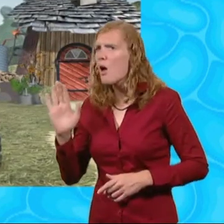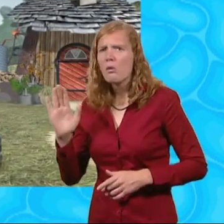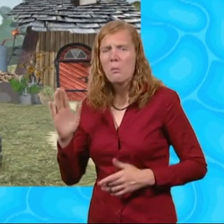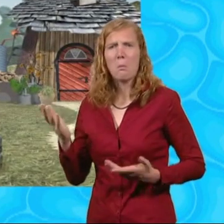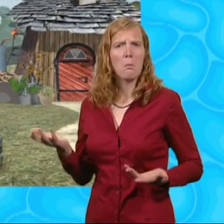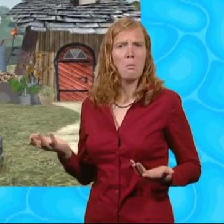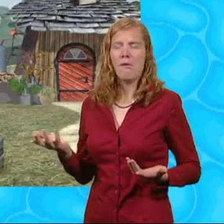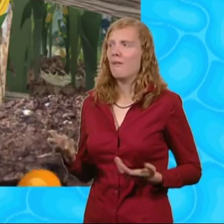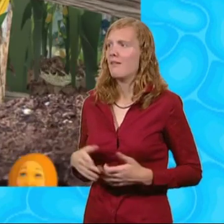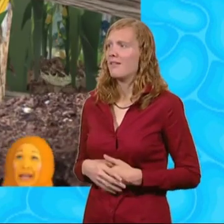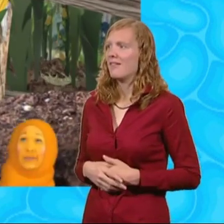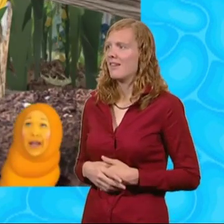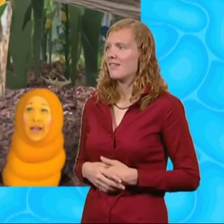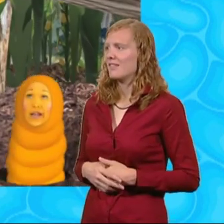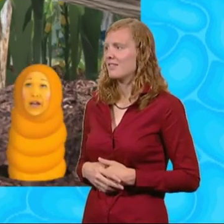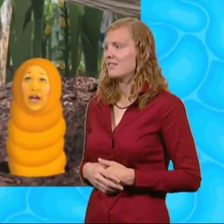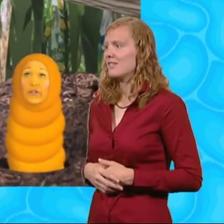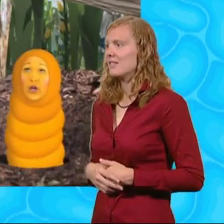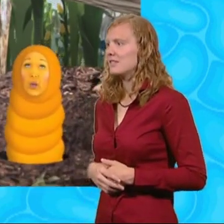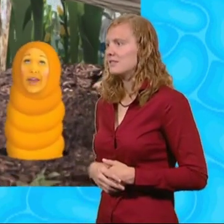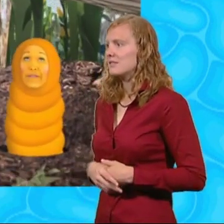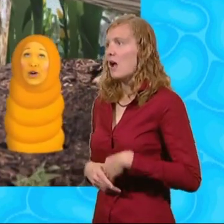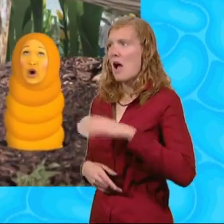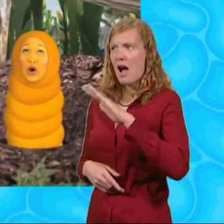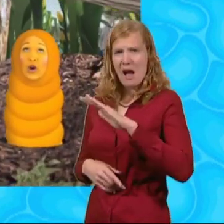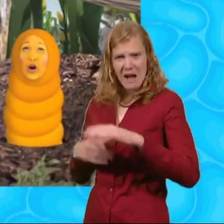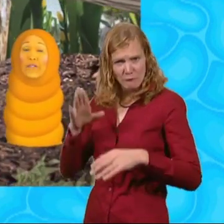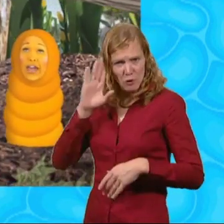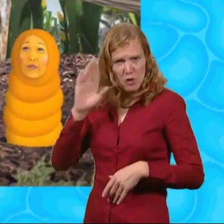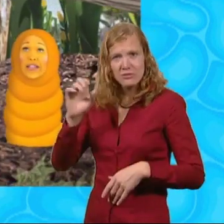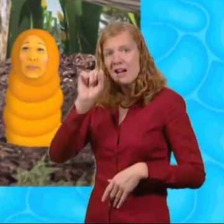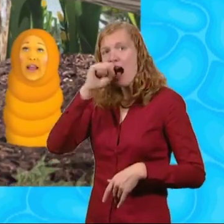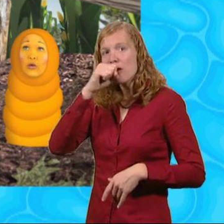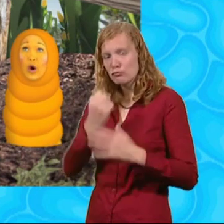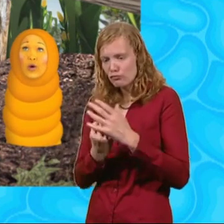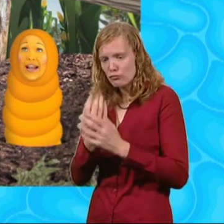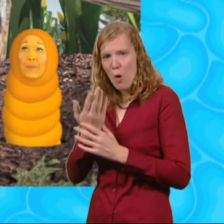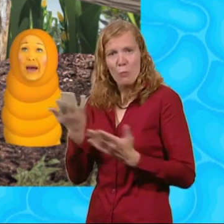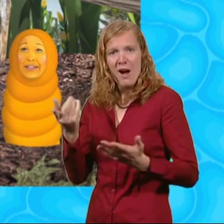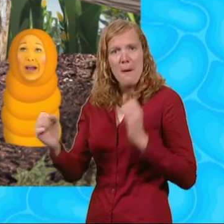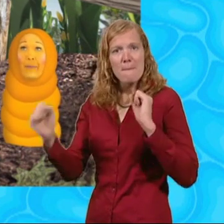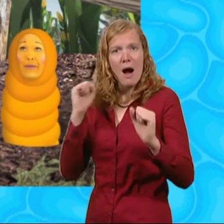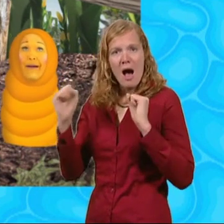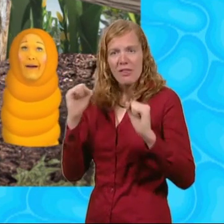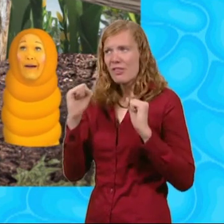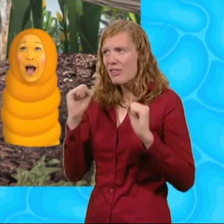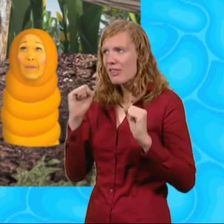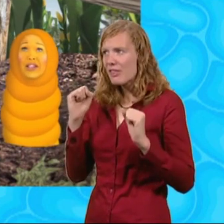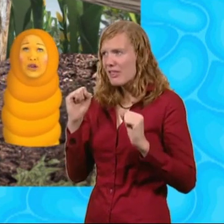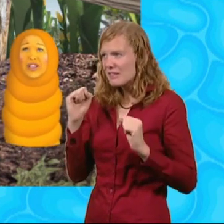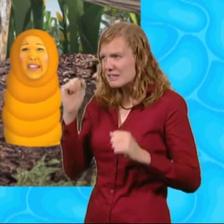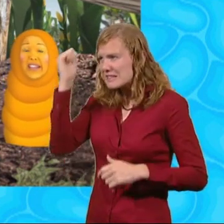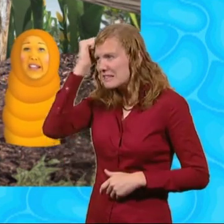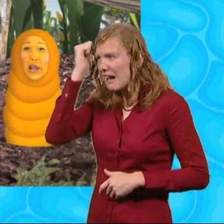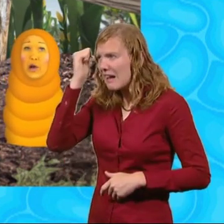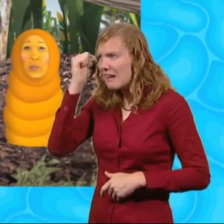Hi! Hey, man. Have you ever heard of carrots being grown in a bathtub? I mean,